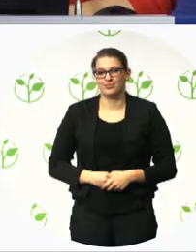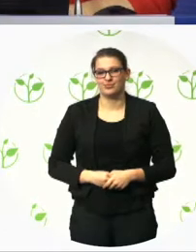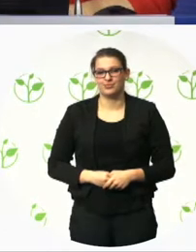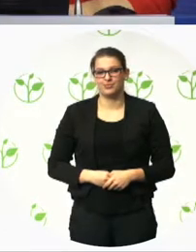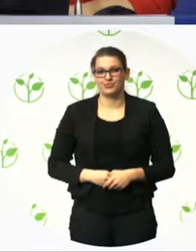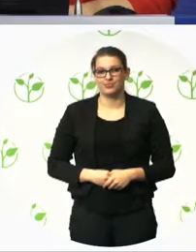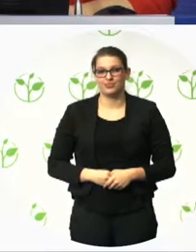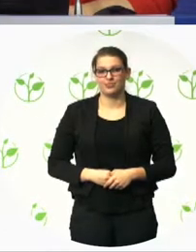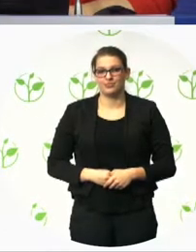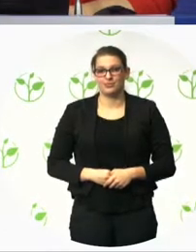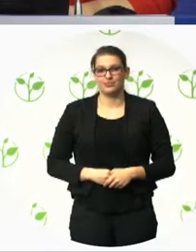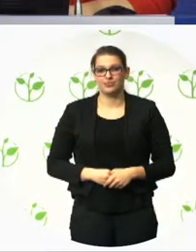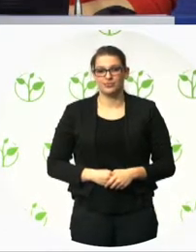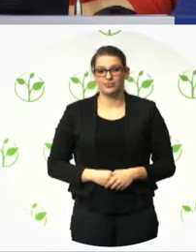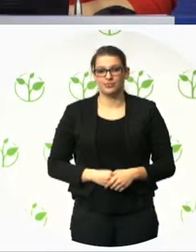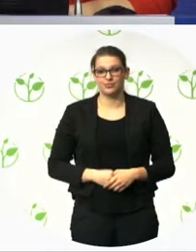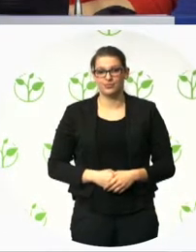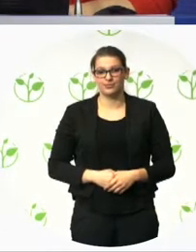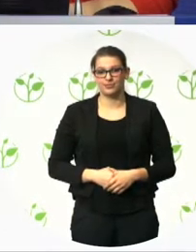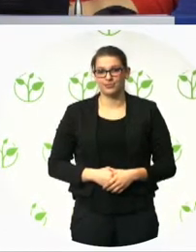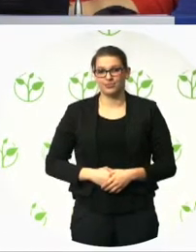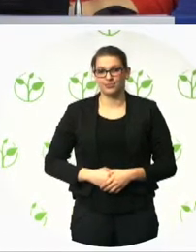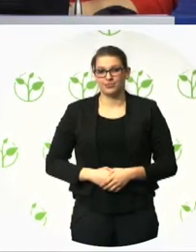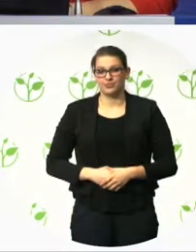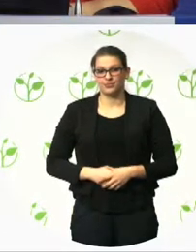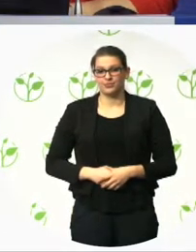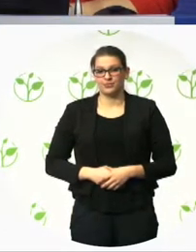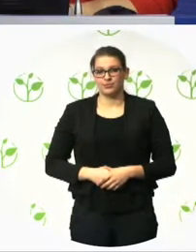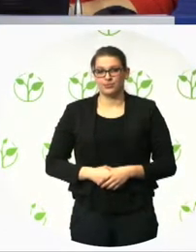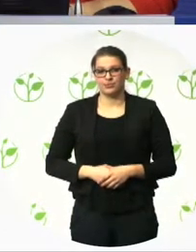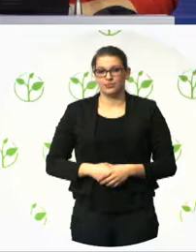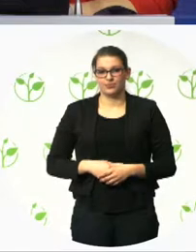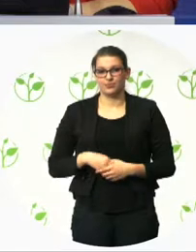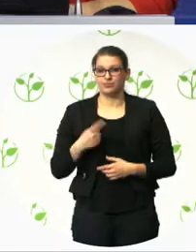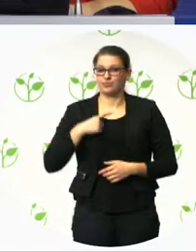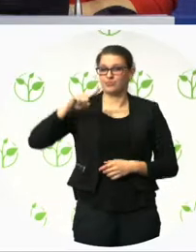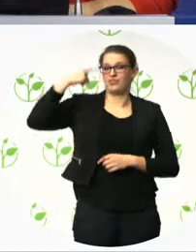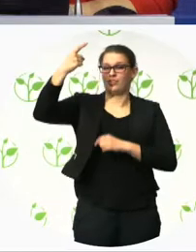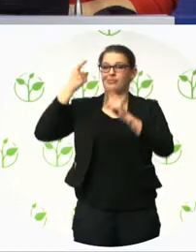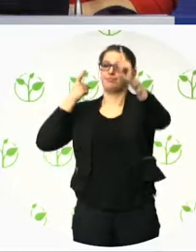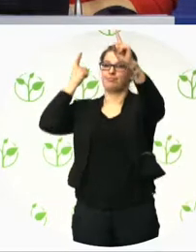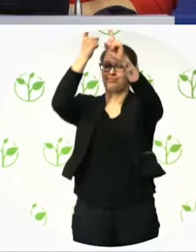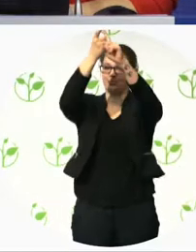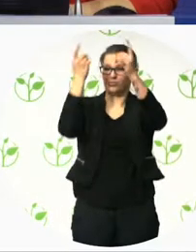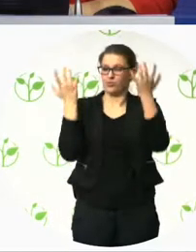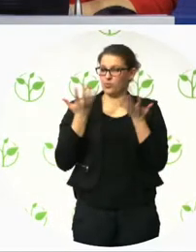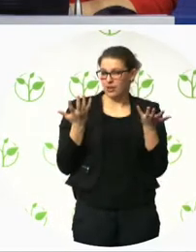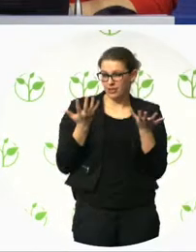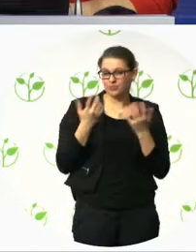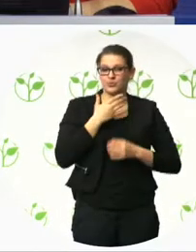goals for the strategy is that Oslo should be universally designed by the end of